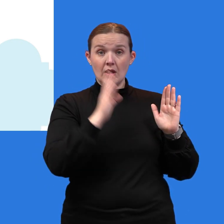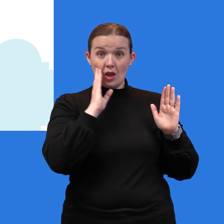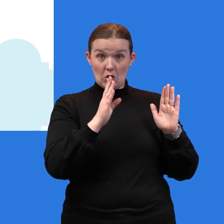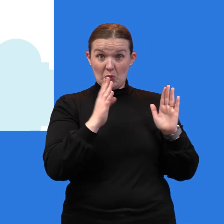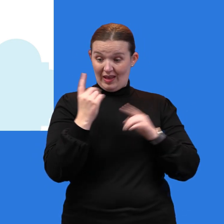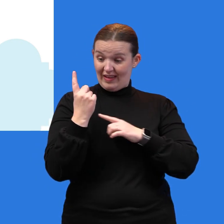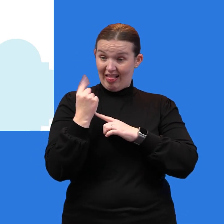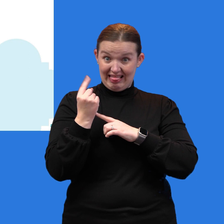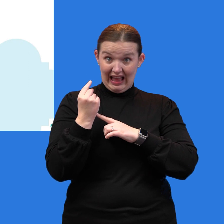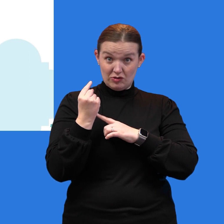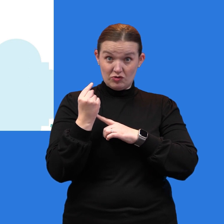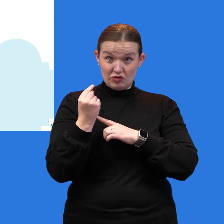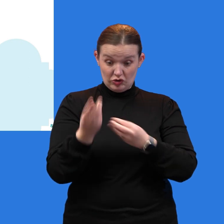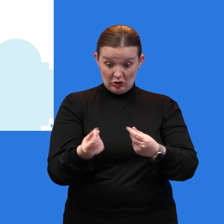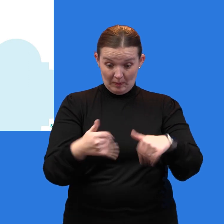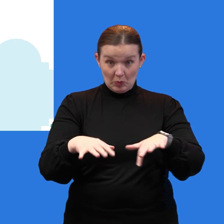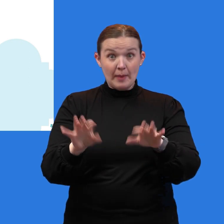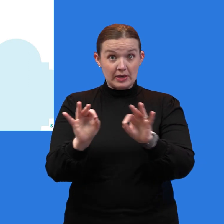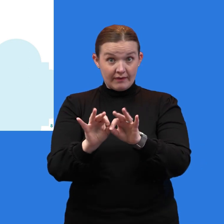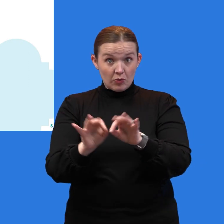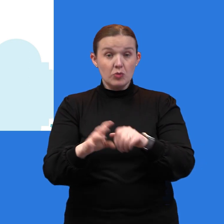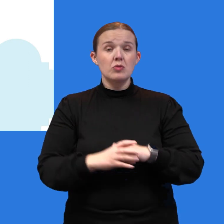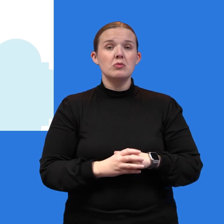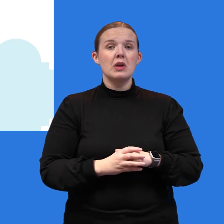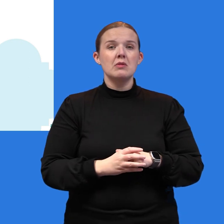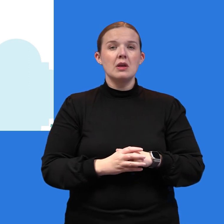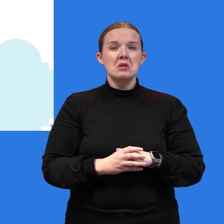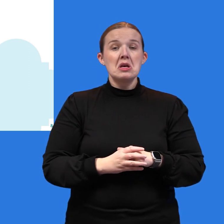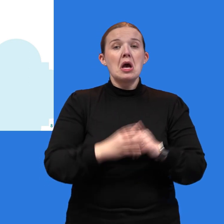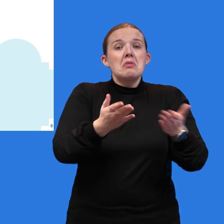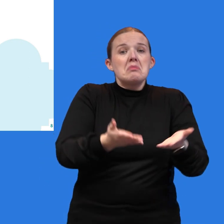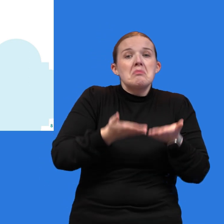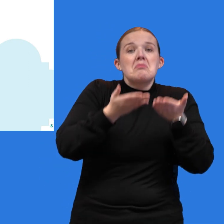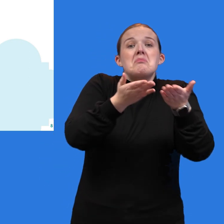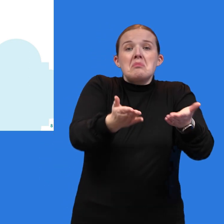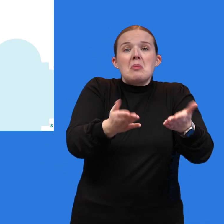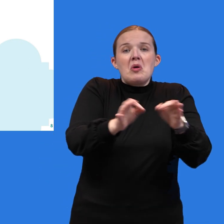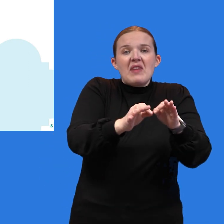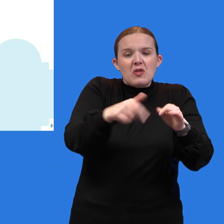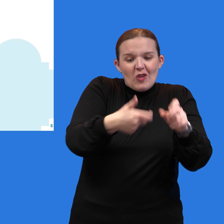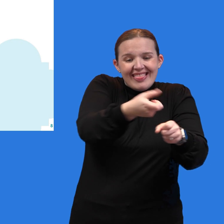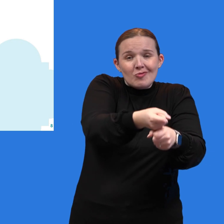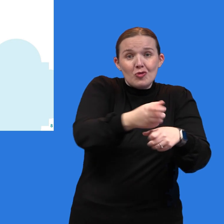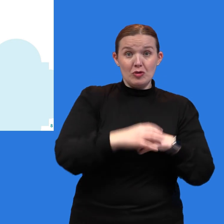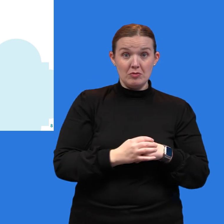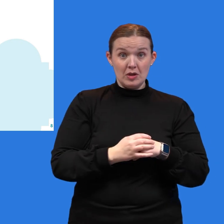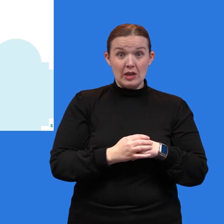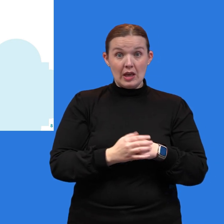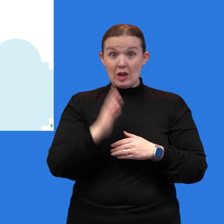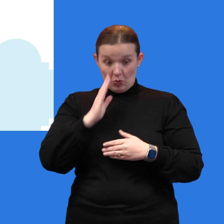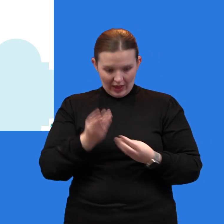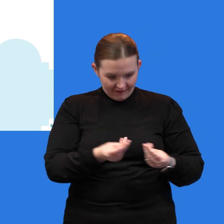provided last year's property value, as well as the proposed value for the current year, broken up